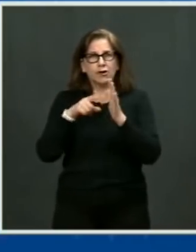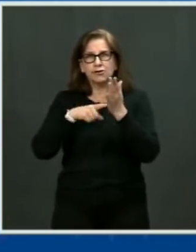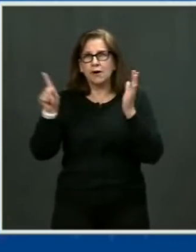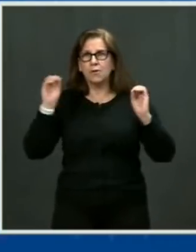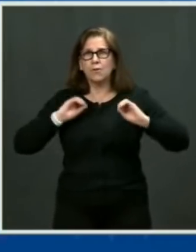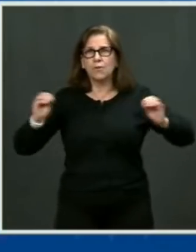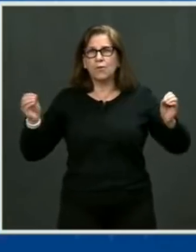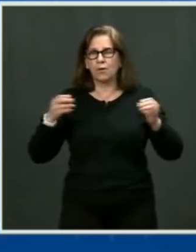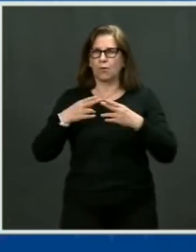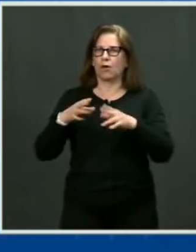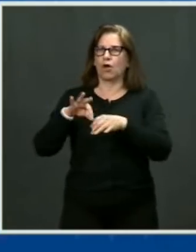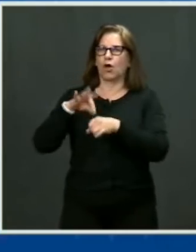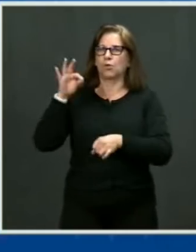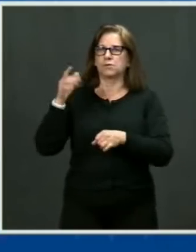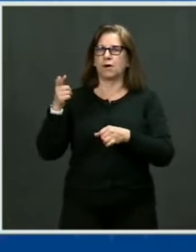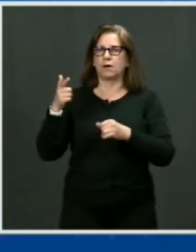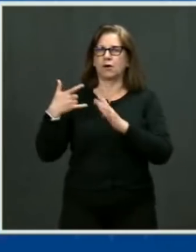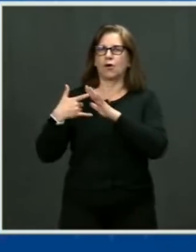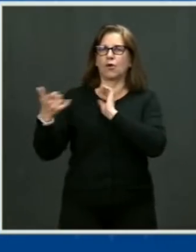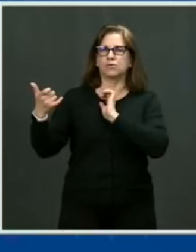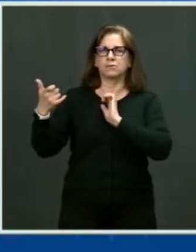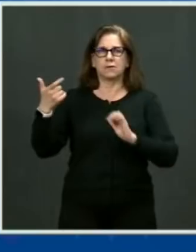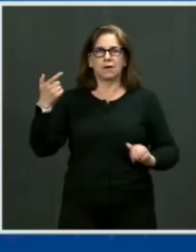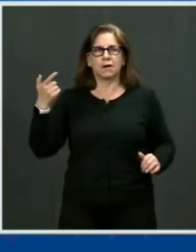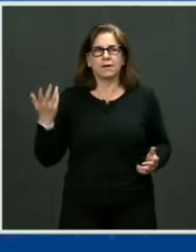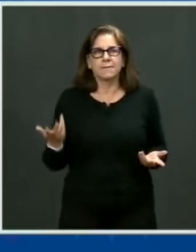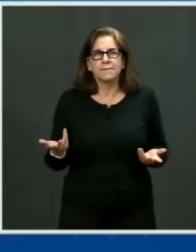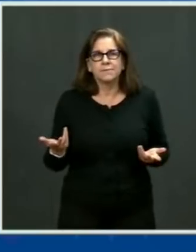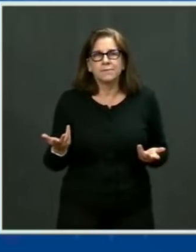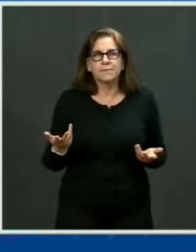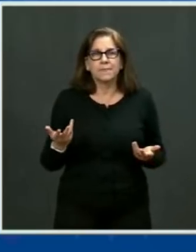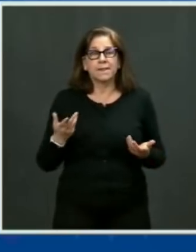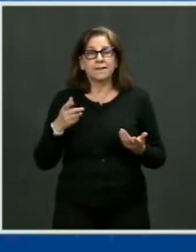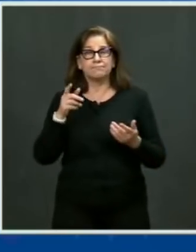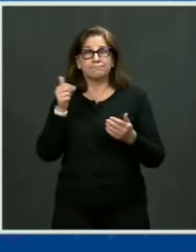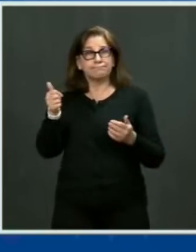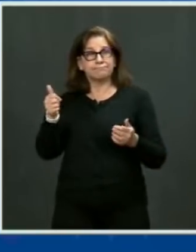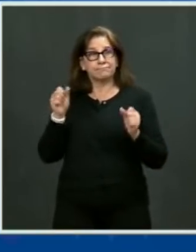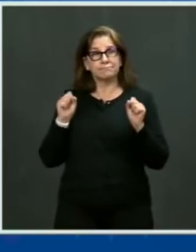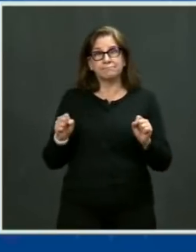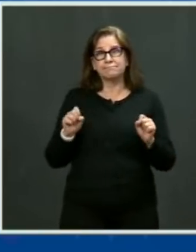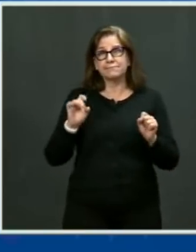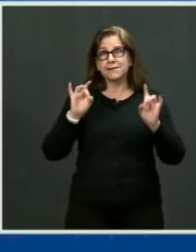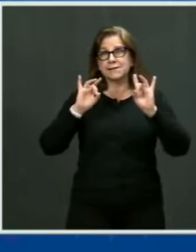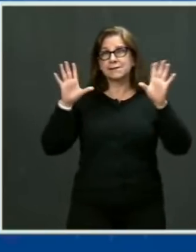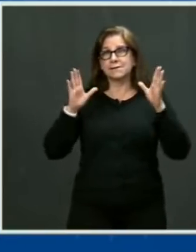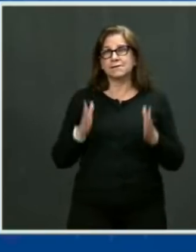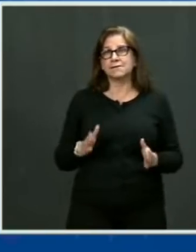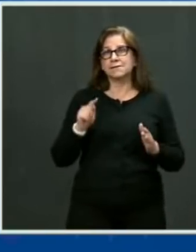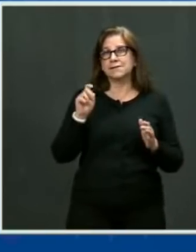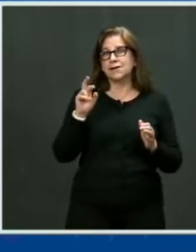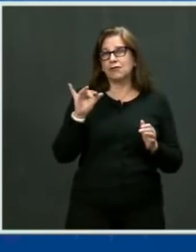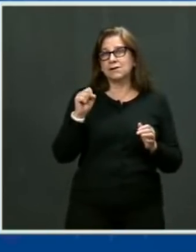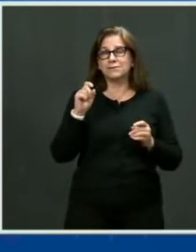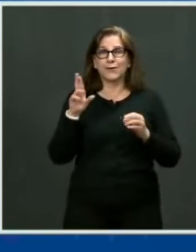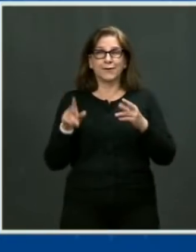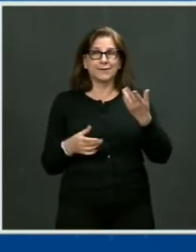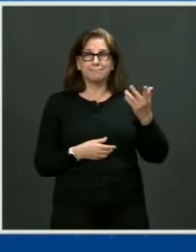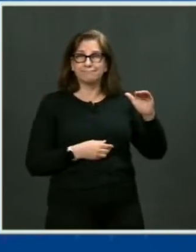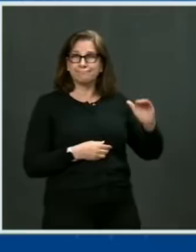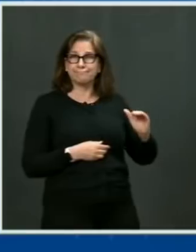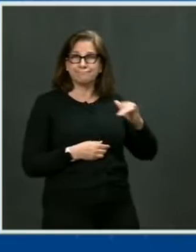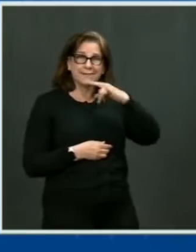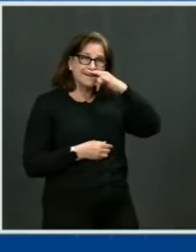a criminal to a terrorist can buy this kit in as little as 30 minutes, put together a weapon.